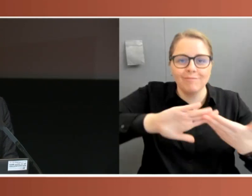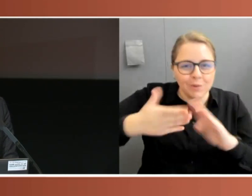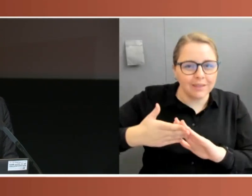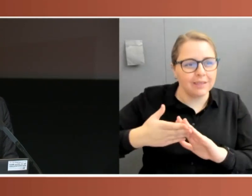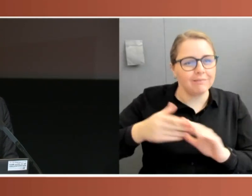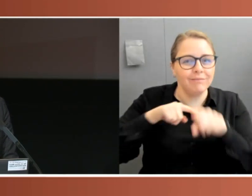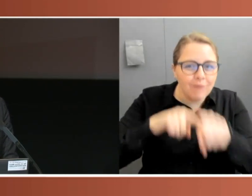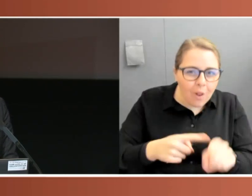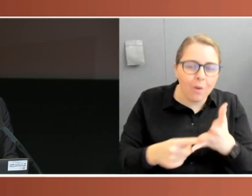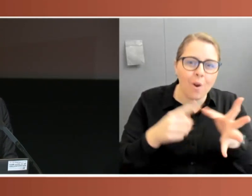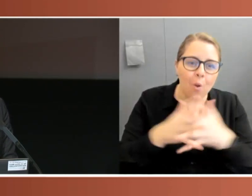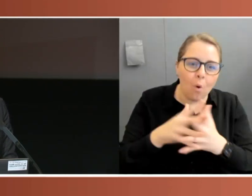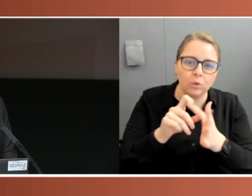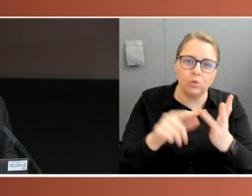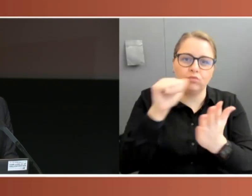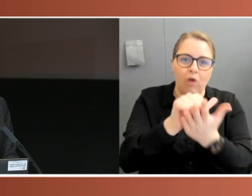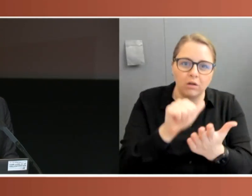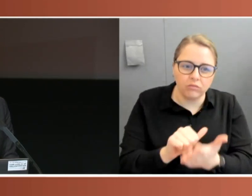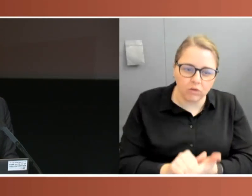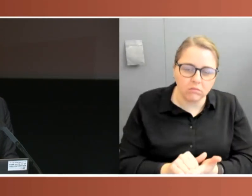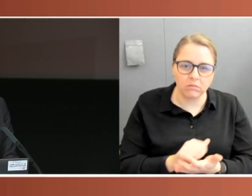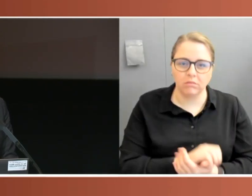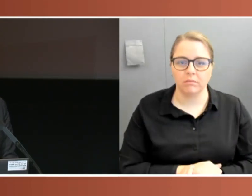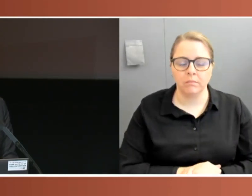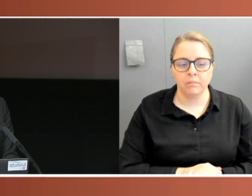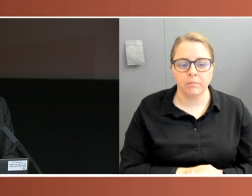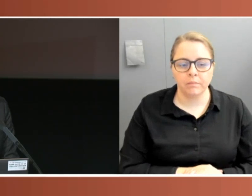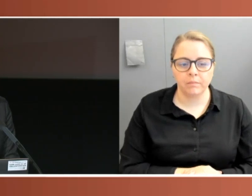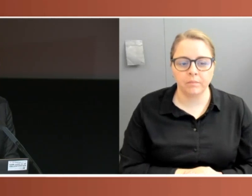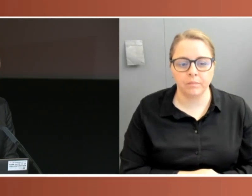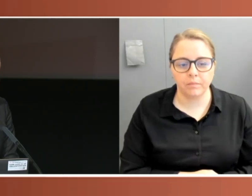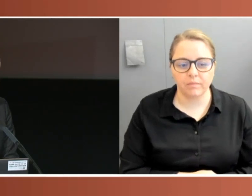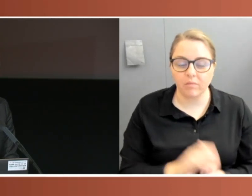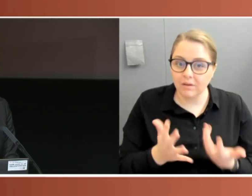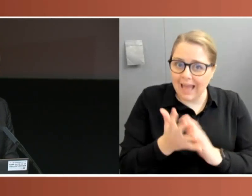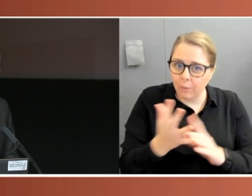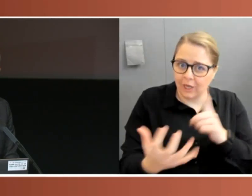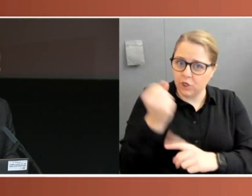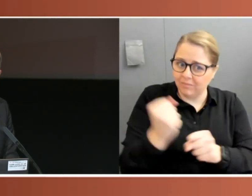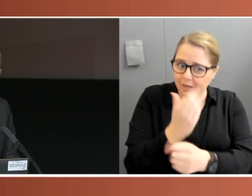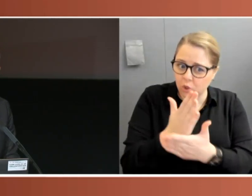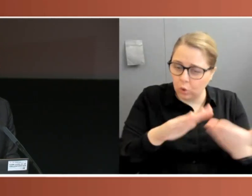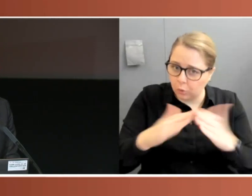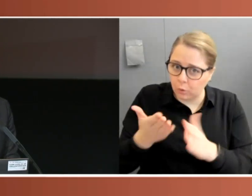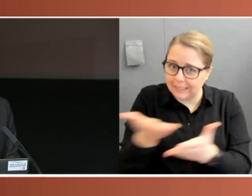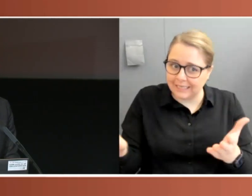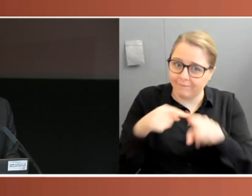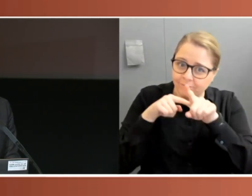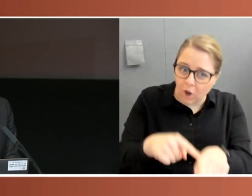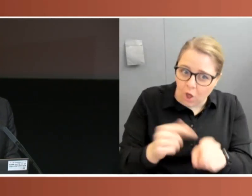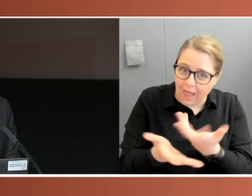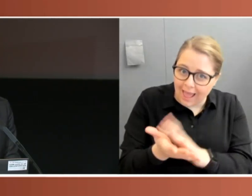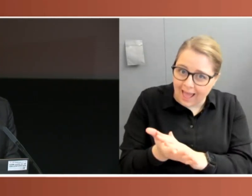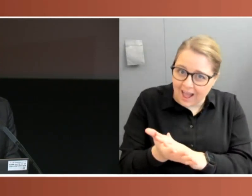to actually obey public health measures. And to achieve that, parliament has a vital role in communicating those measures,